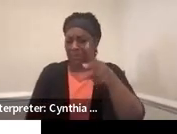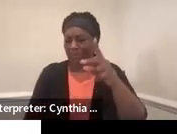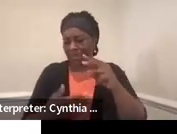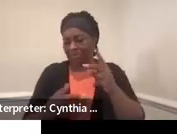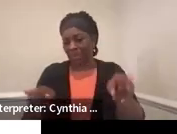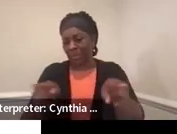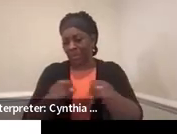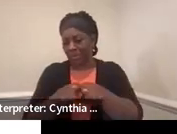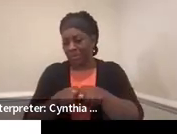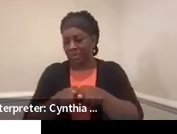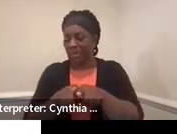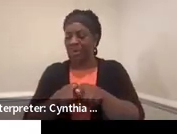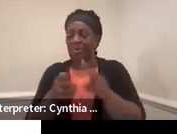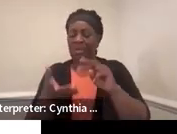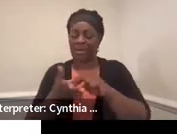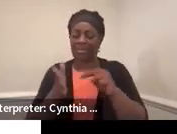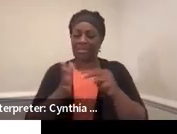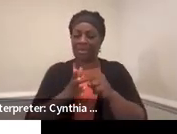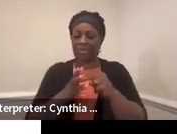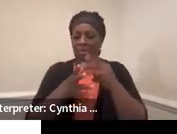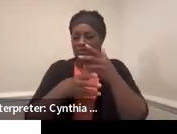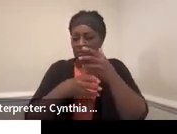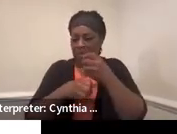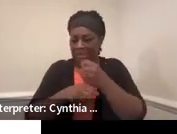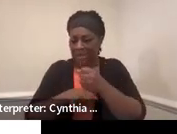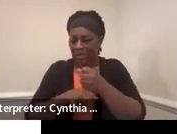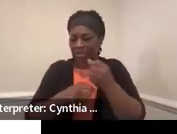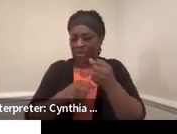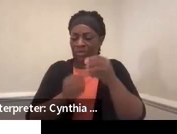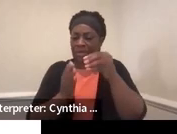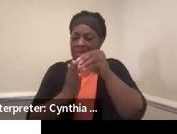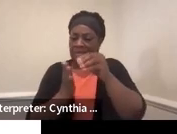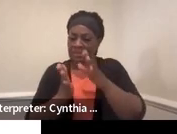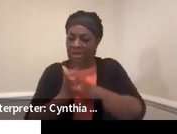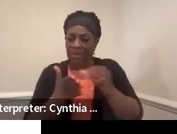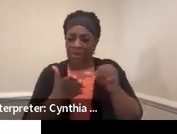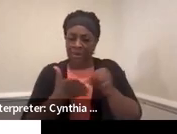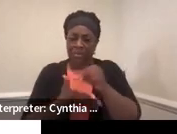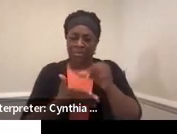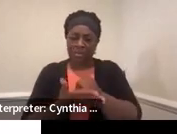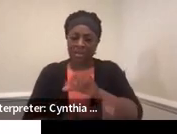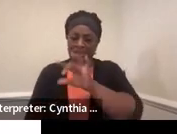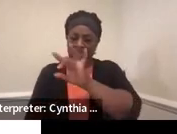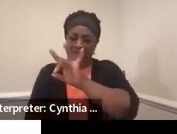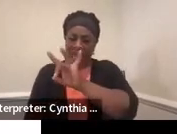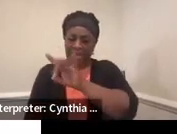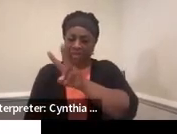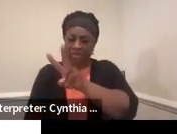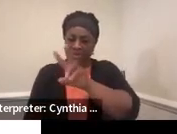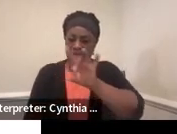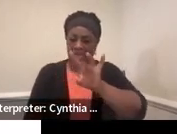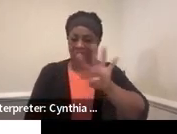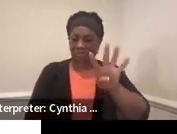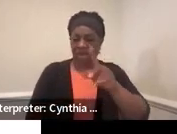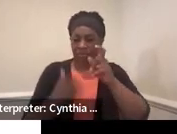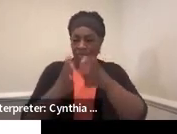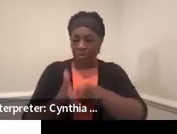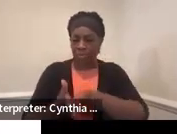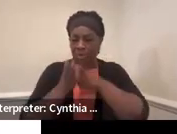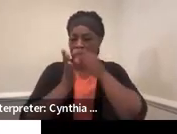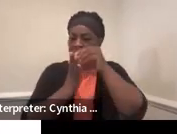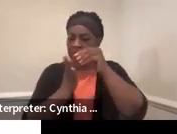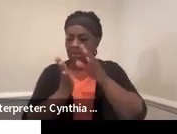also would have to do a summary of performance document, which is on pages 82 to 85. That's a required document under